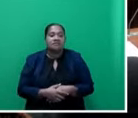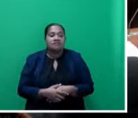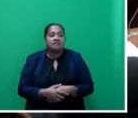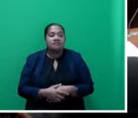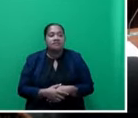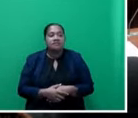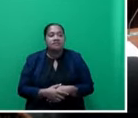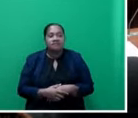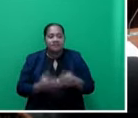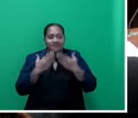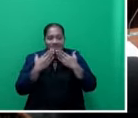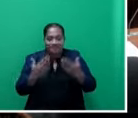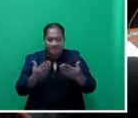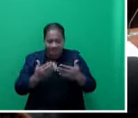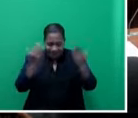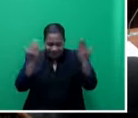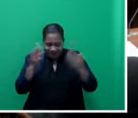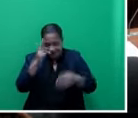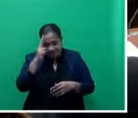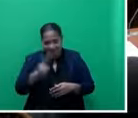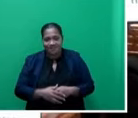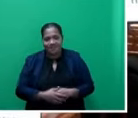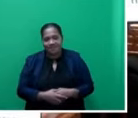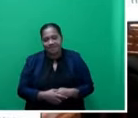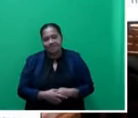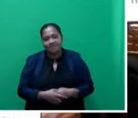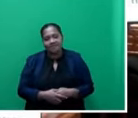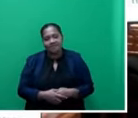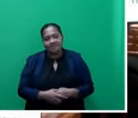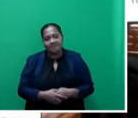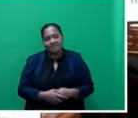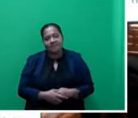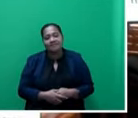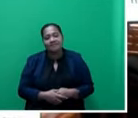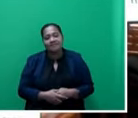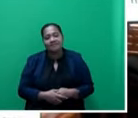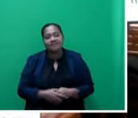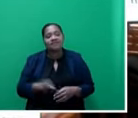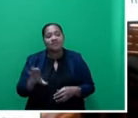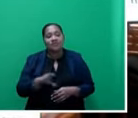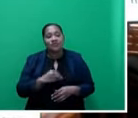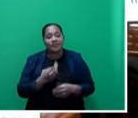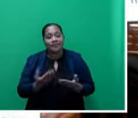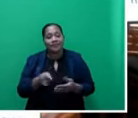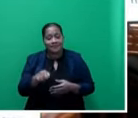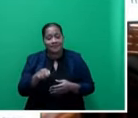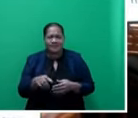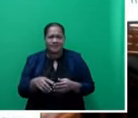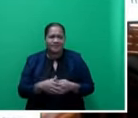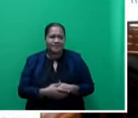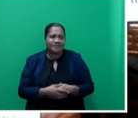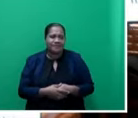Thank you, Mr. Speaker. Let me, from the very outset,